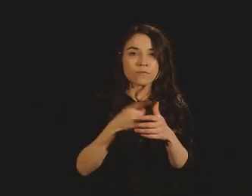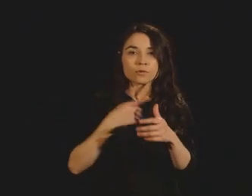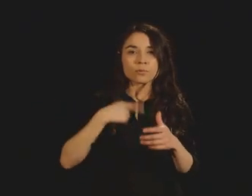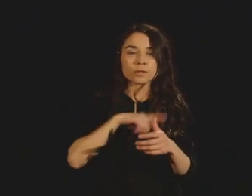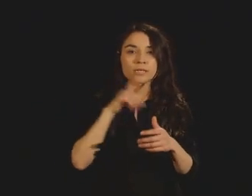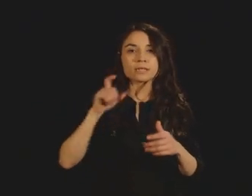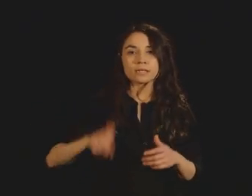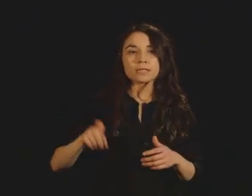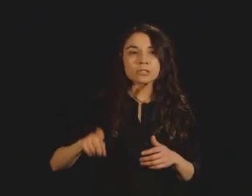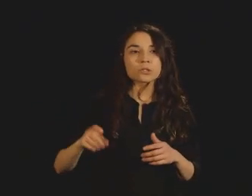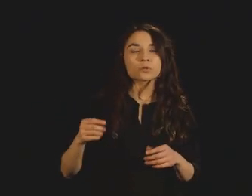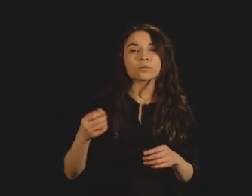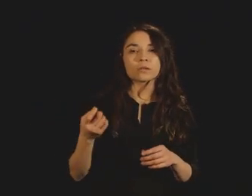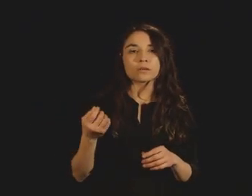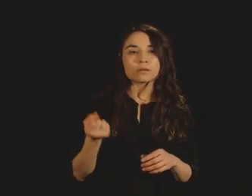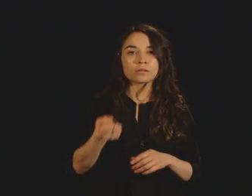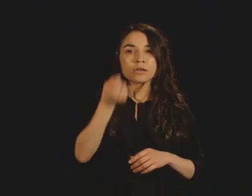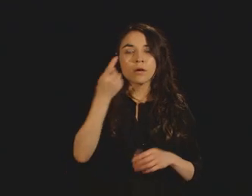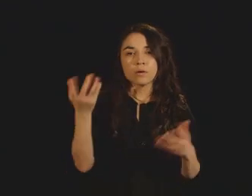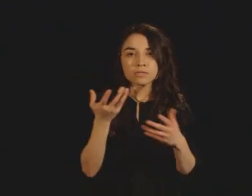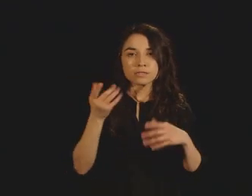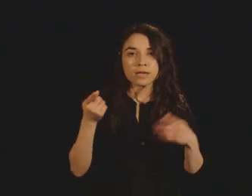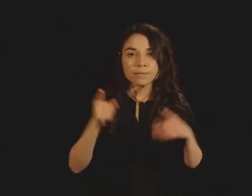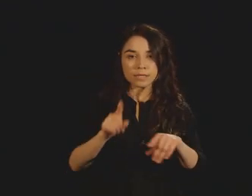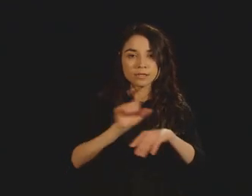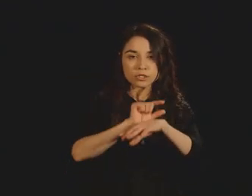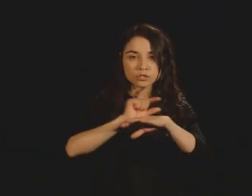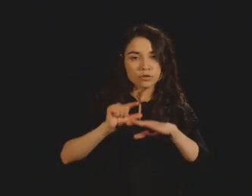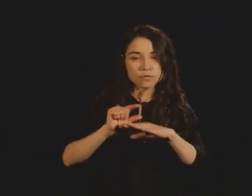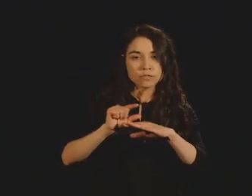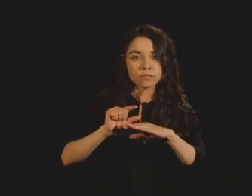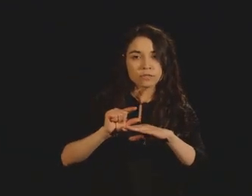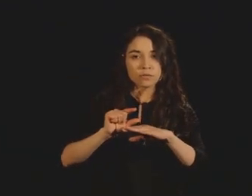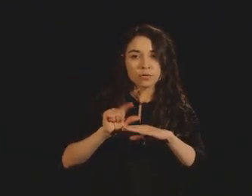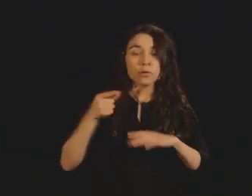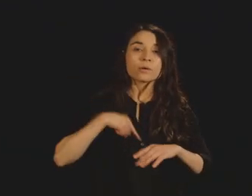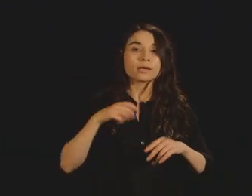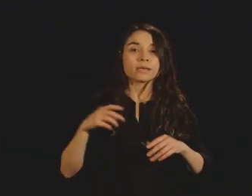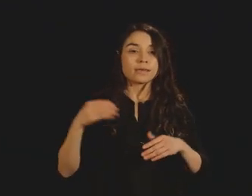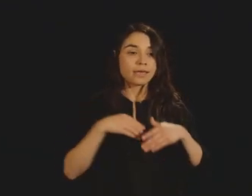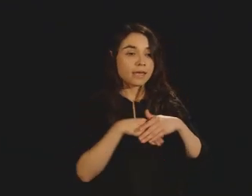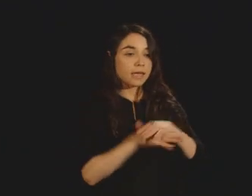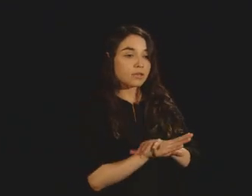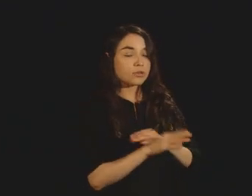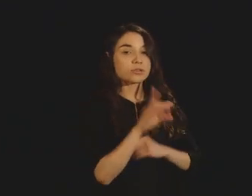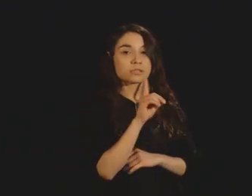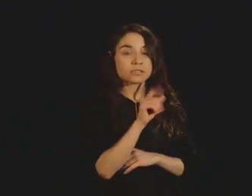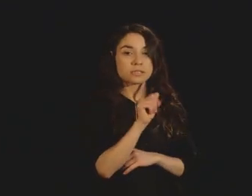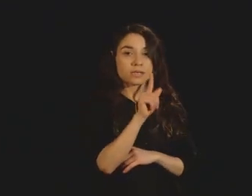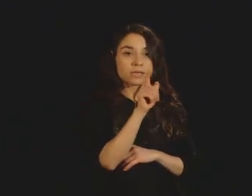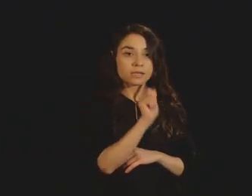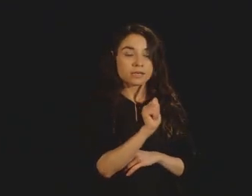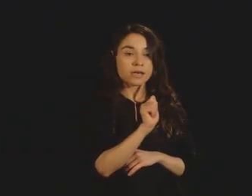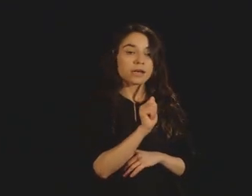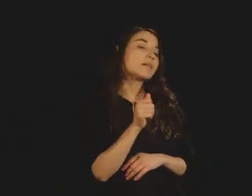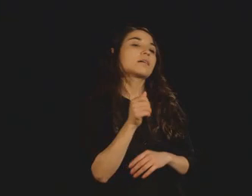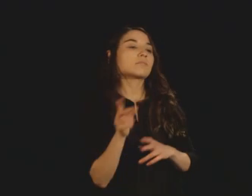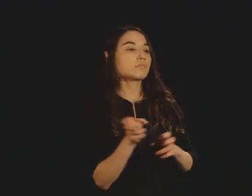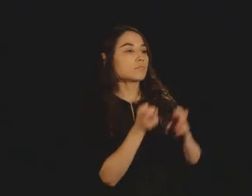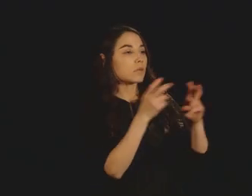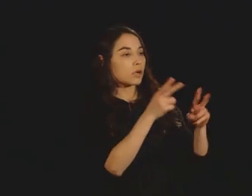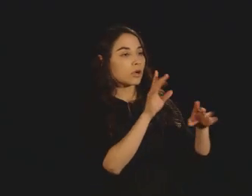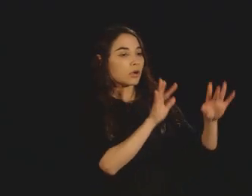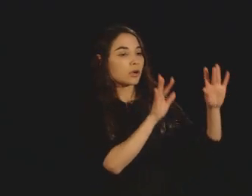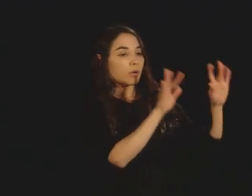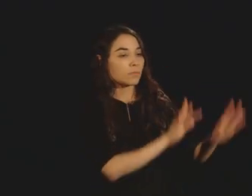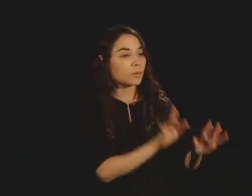important data. And this is the kind of data that's needed to go into those models to be able to predict what's going to happen for climate change